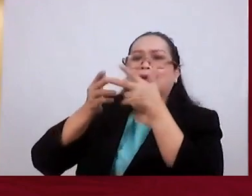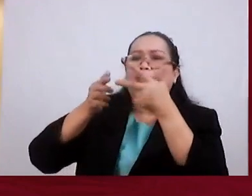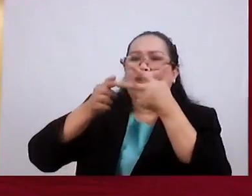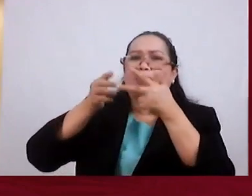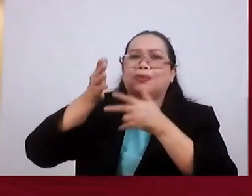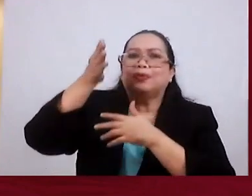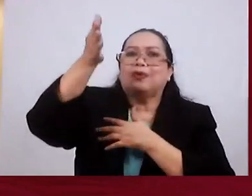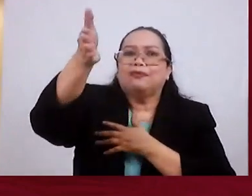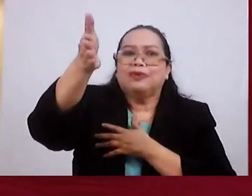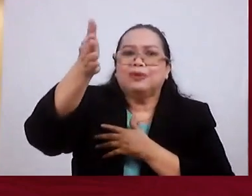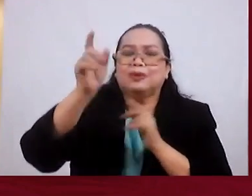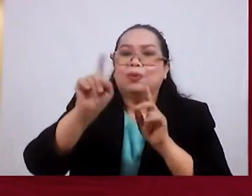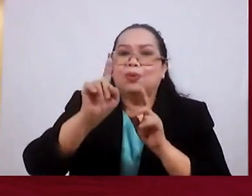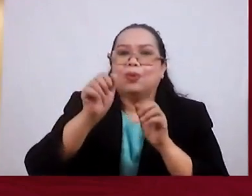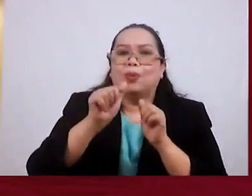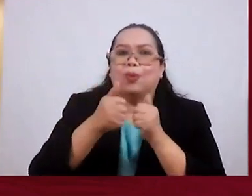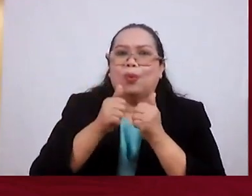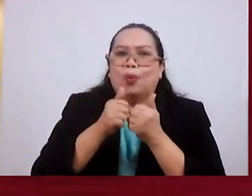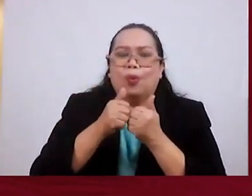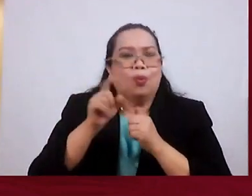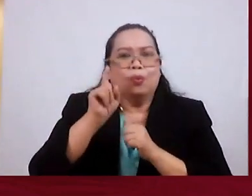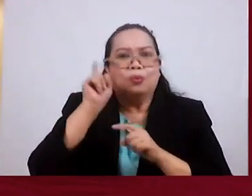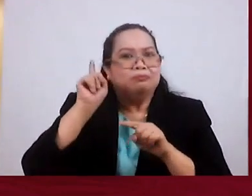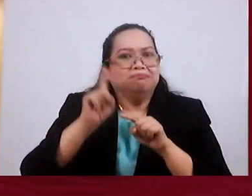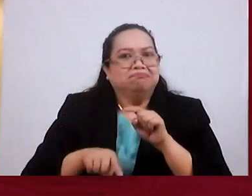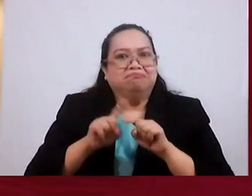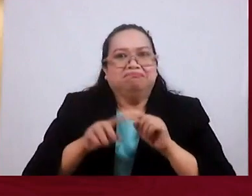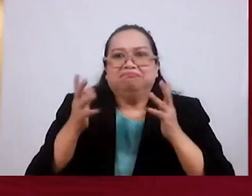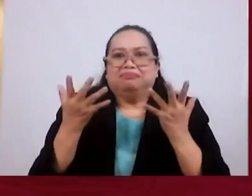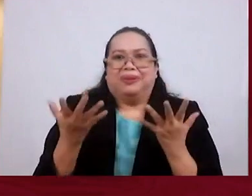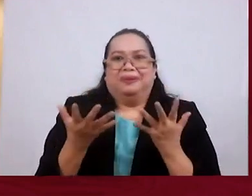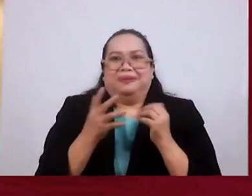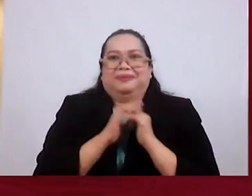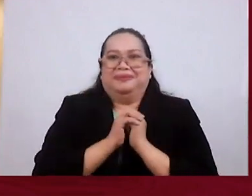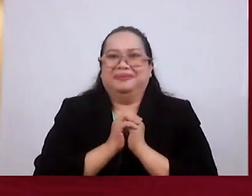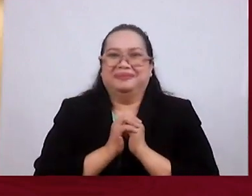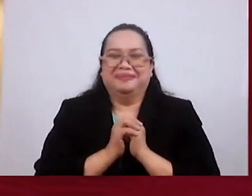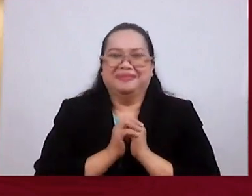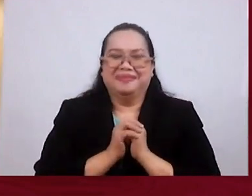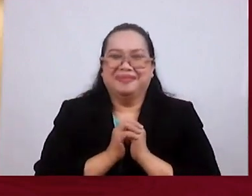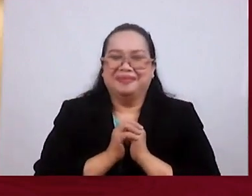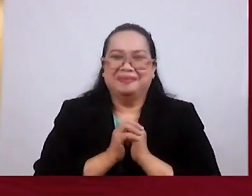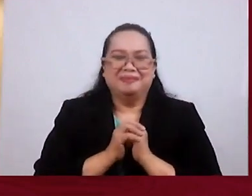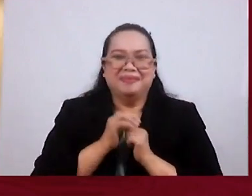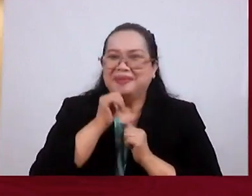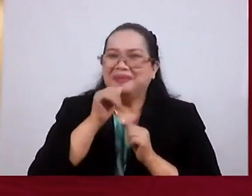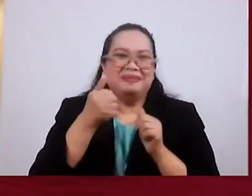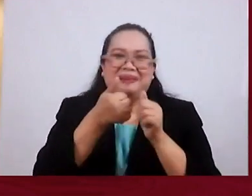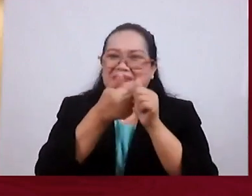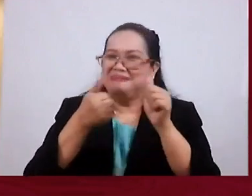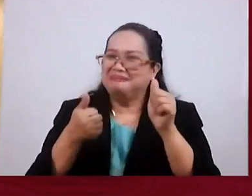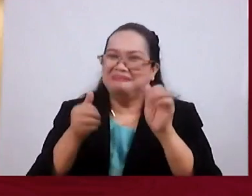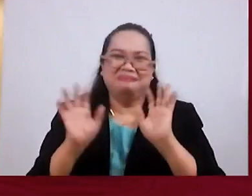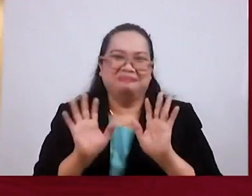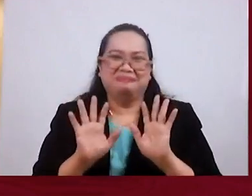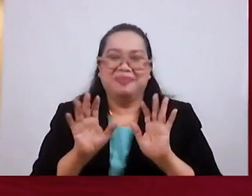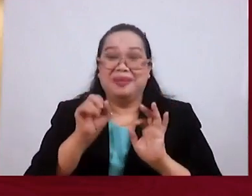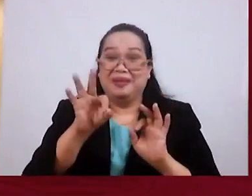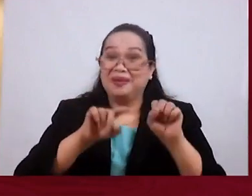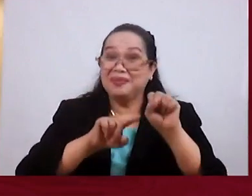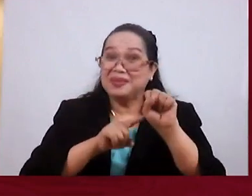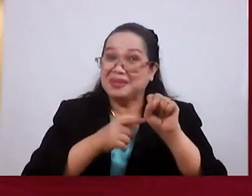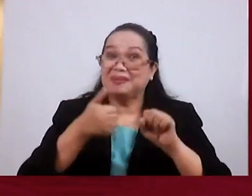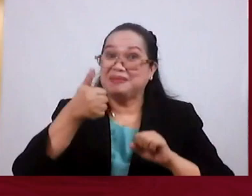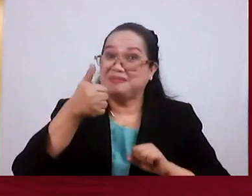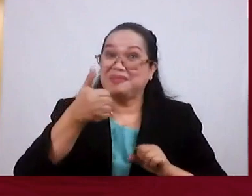Far You Come And You're Not Going To Give Up You're Not Going To Falter After You Started